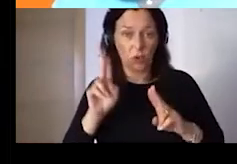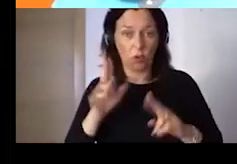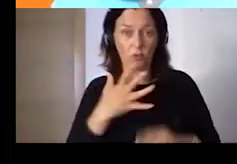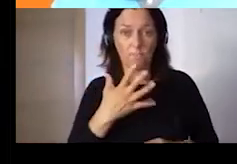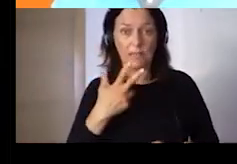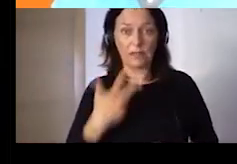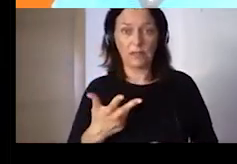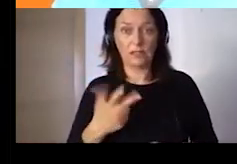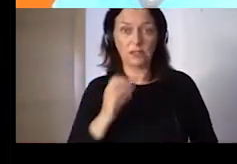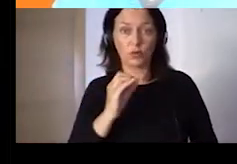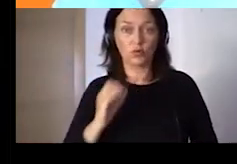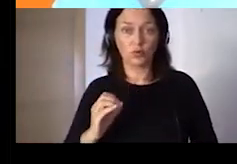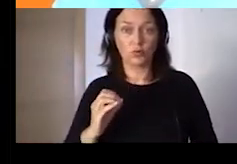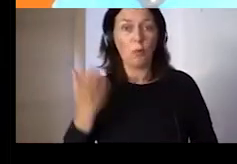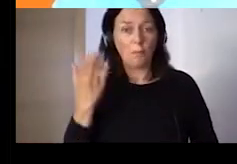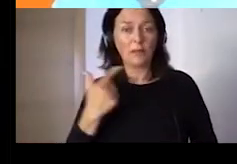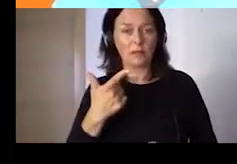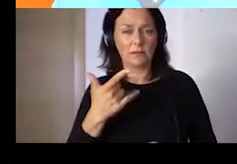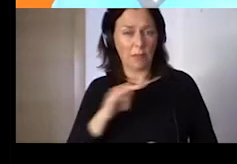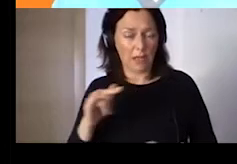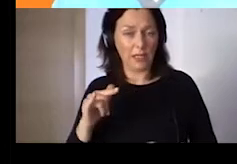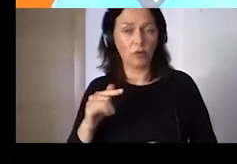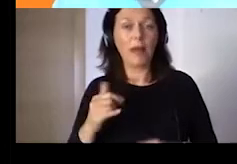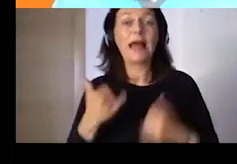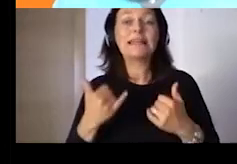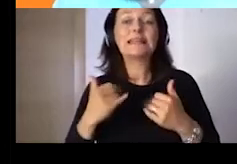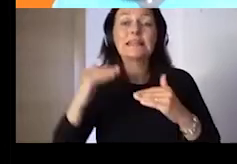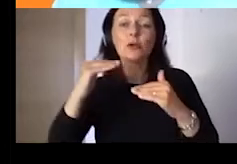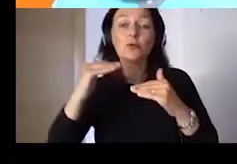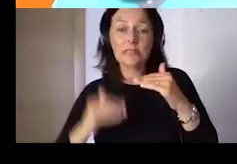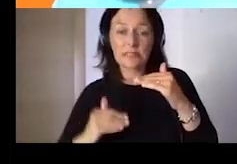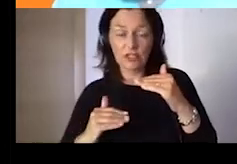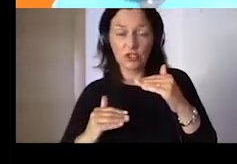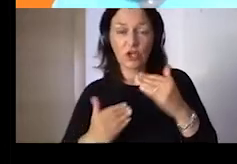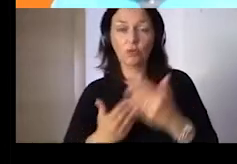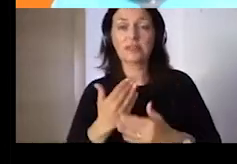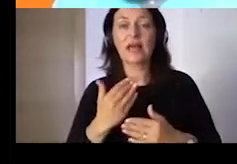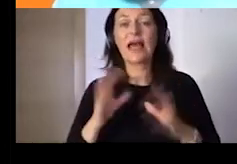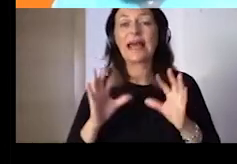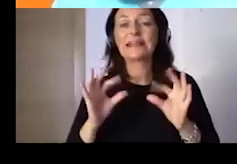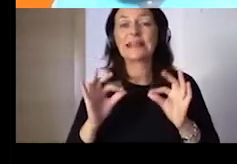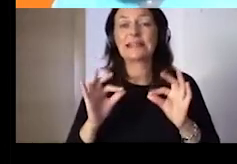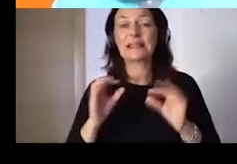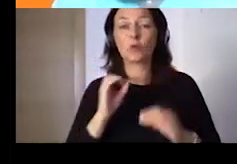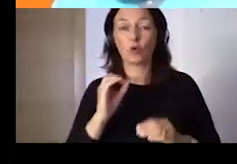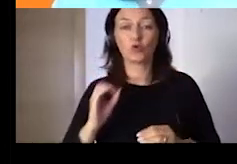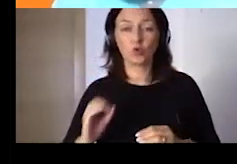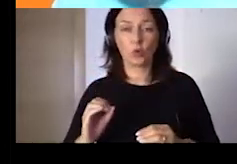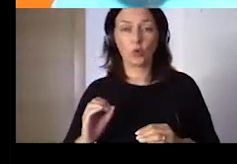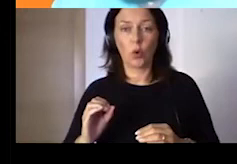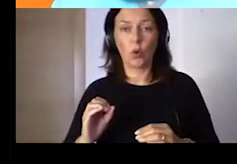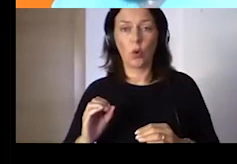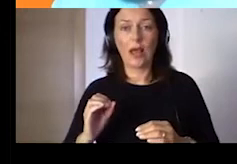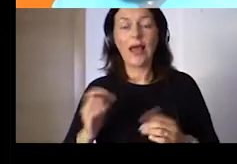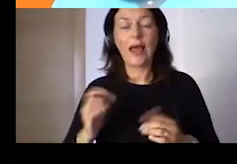So probably you can guess why the COVID pandemic has